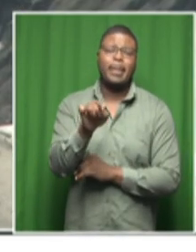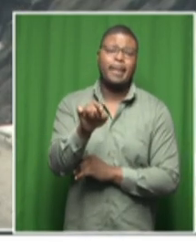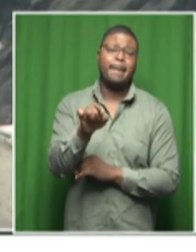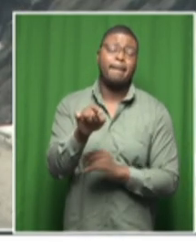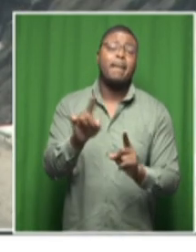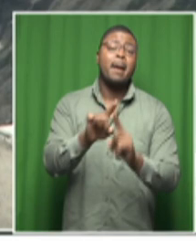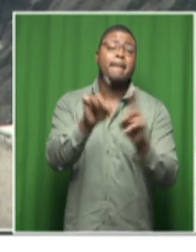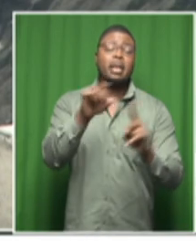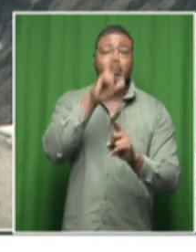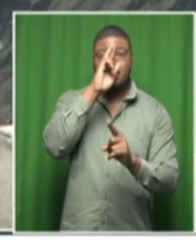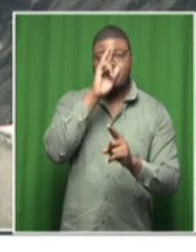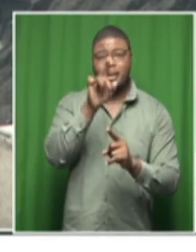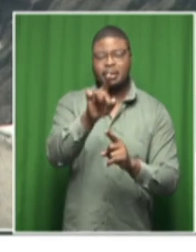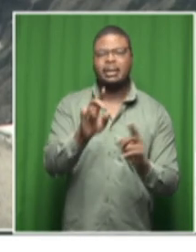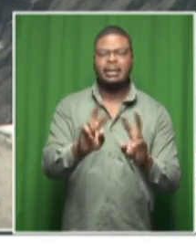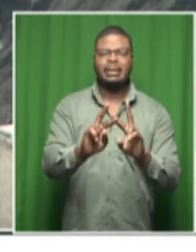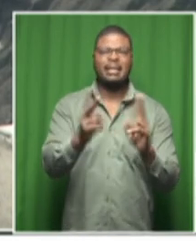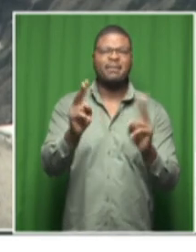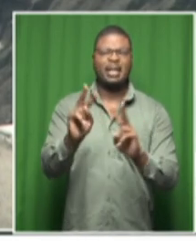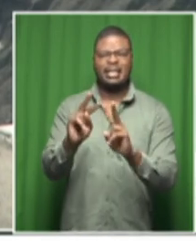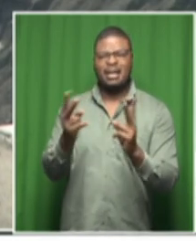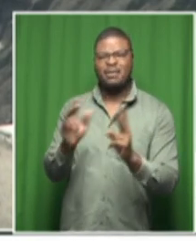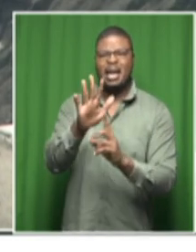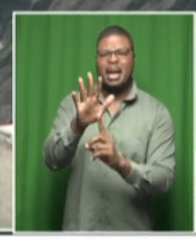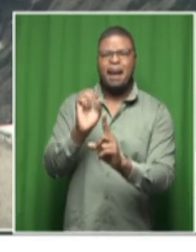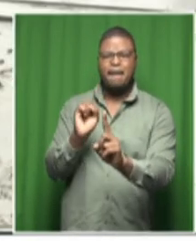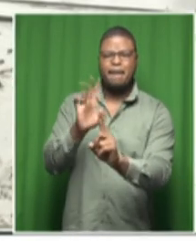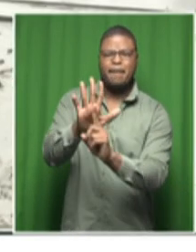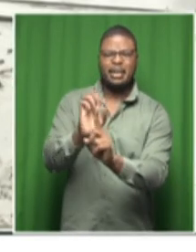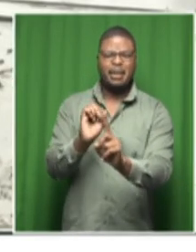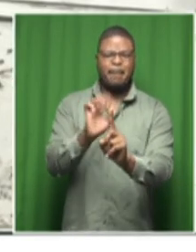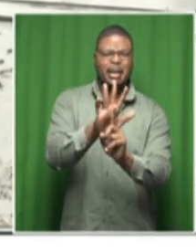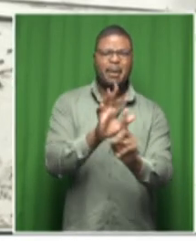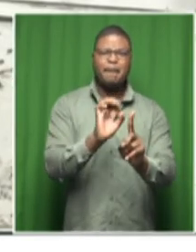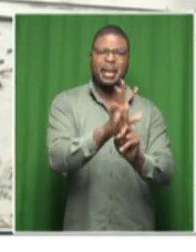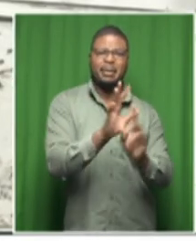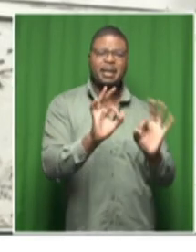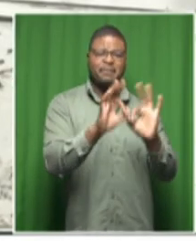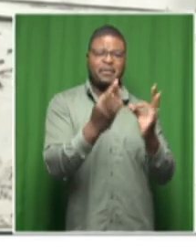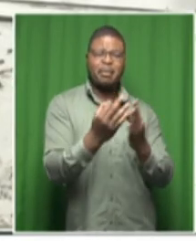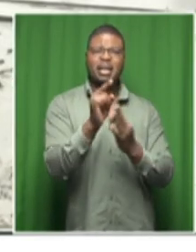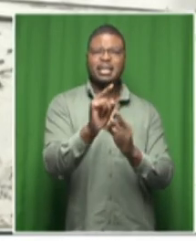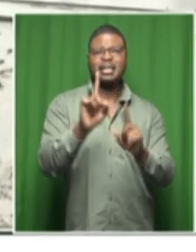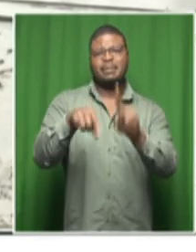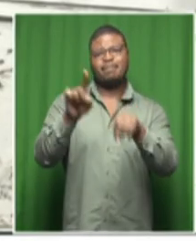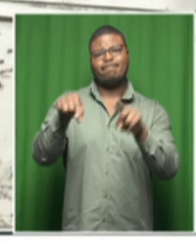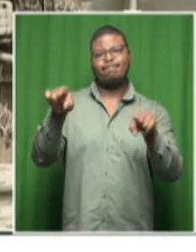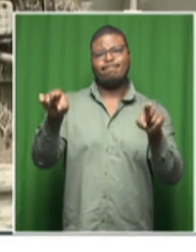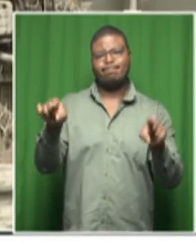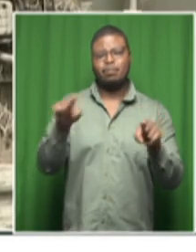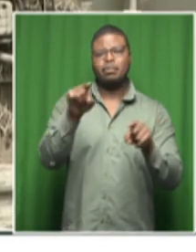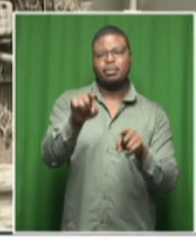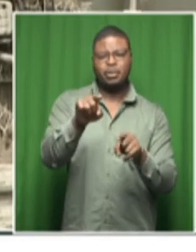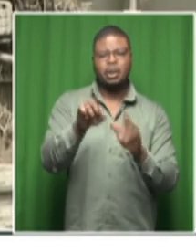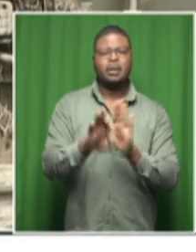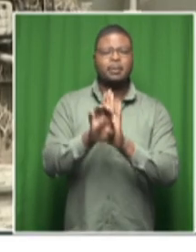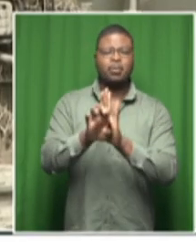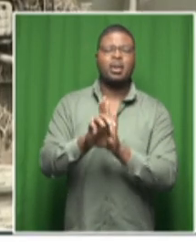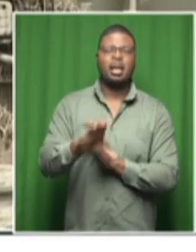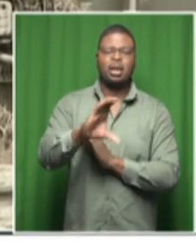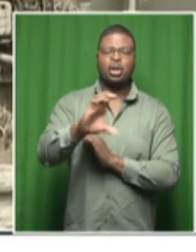differs the you know what the impact uh that has had to be feminist in uh charlesville for instance